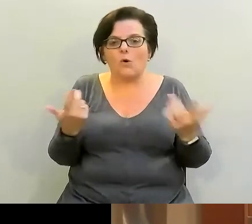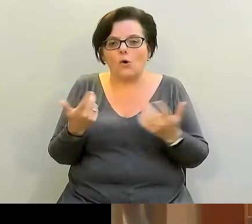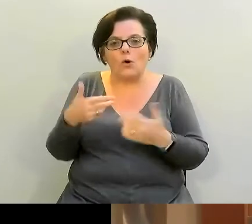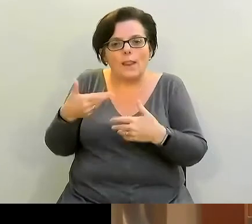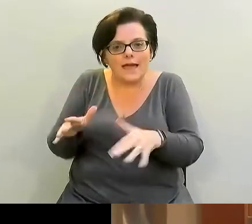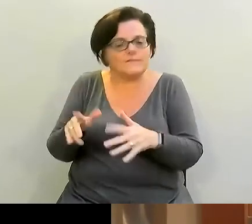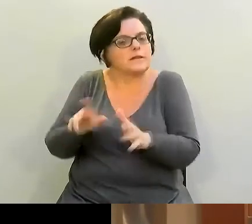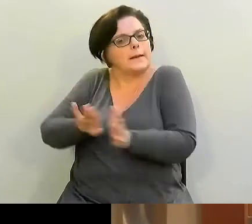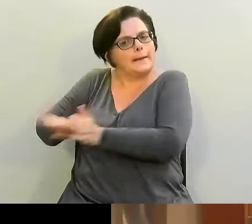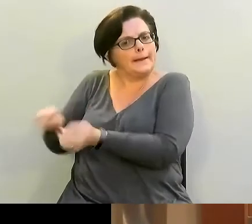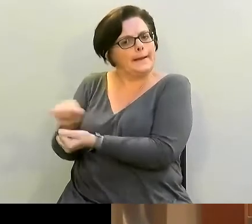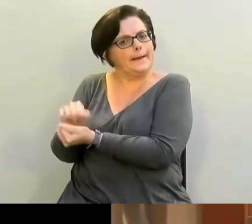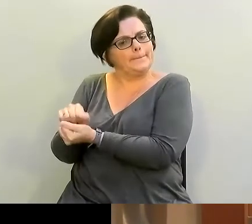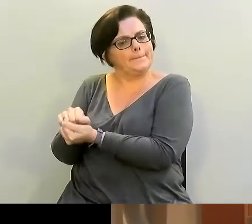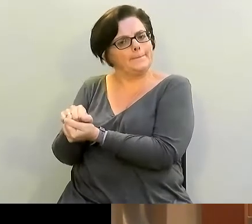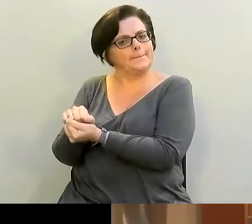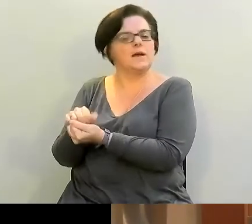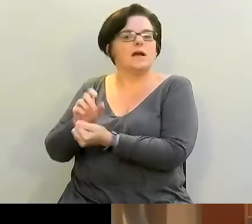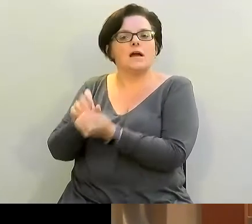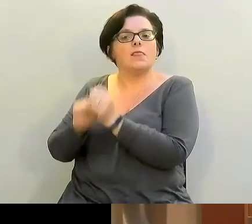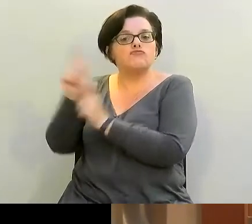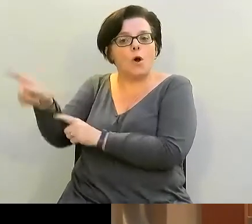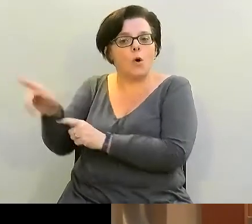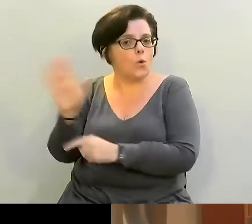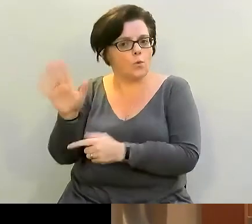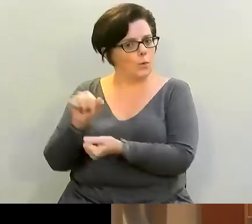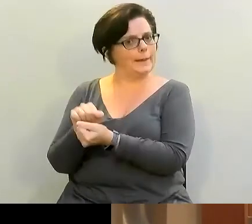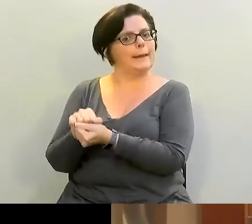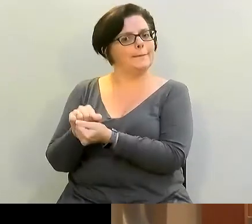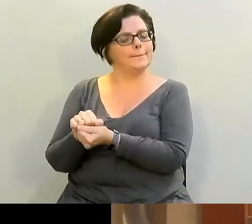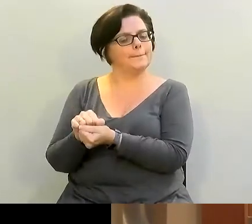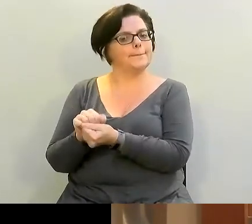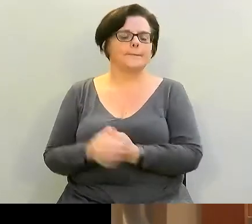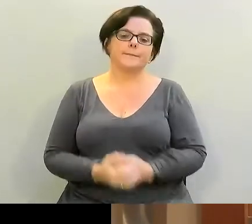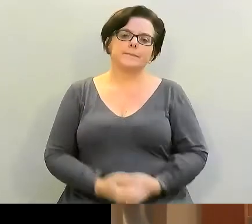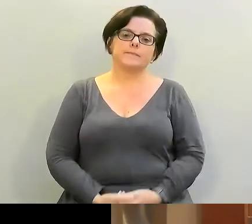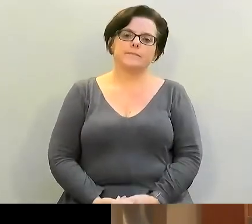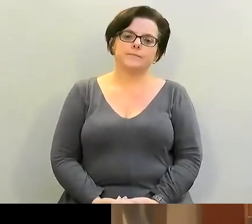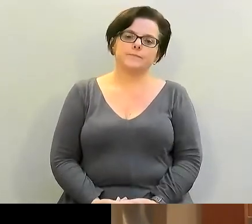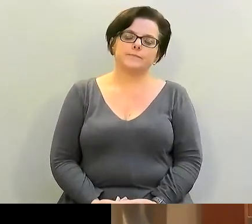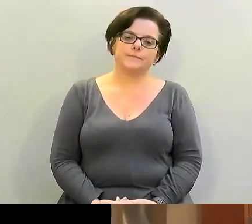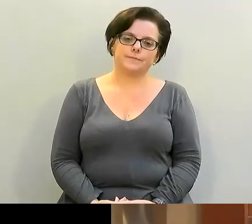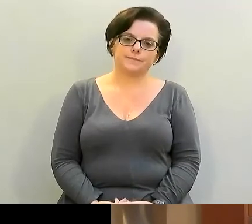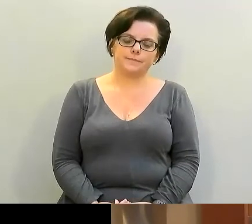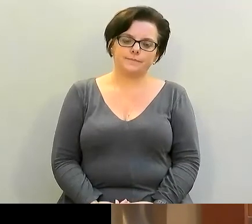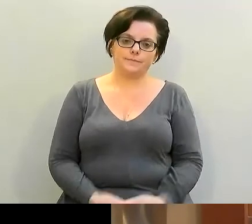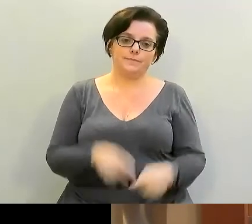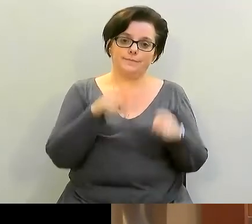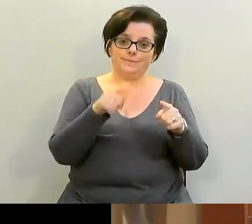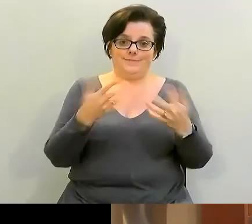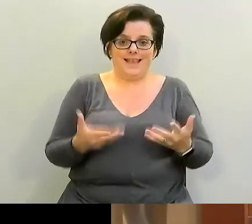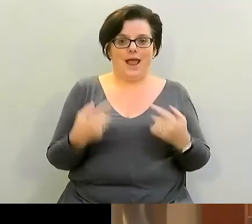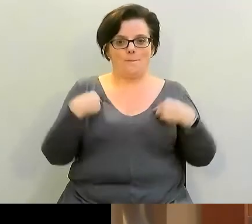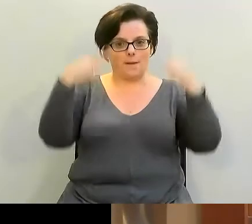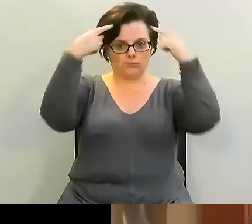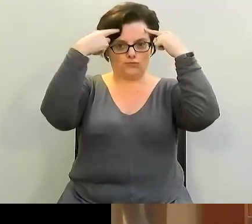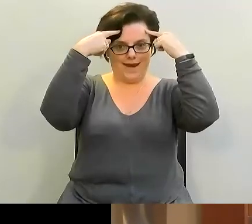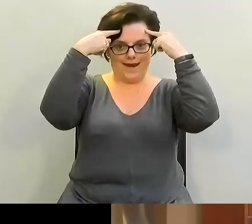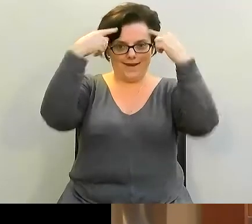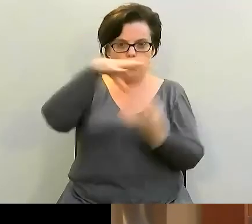industry. You really just don't waste anything if we don't have to. So here's my brain looking cauliflower.